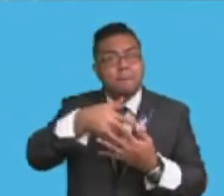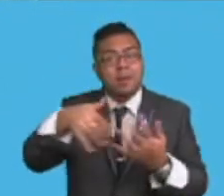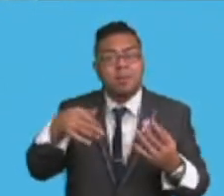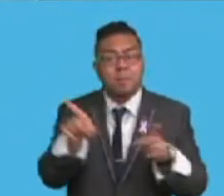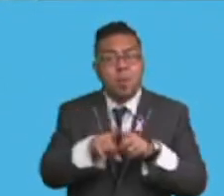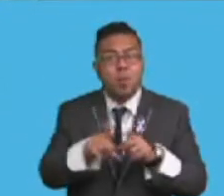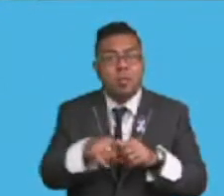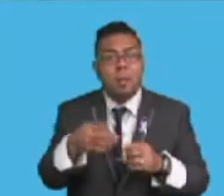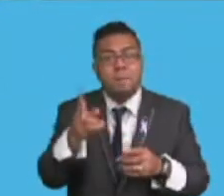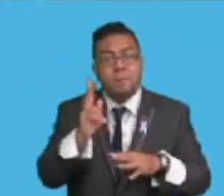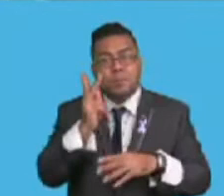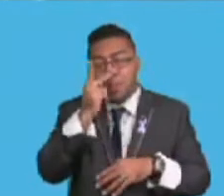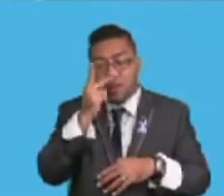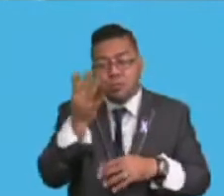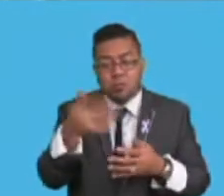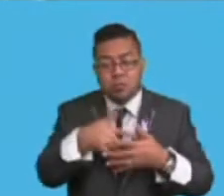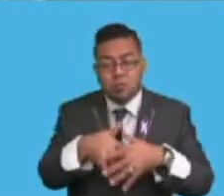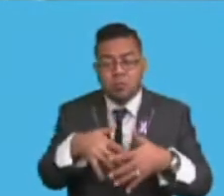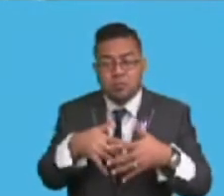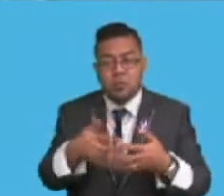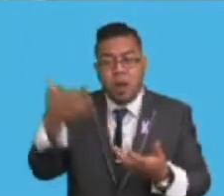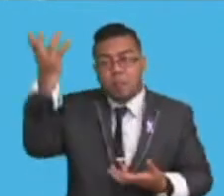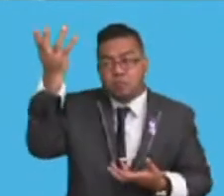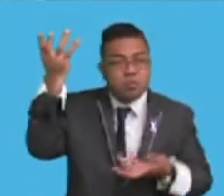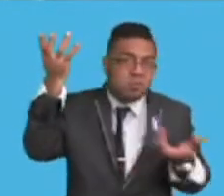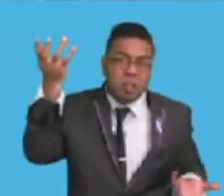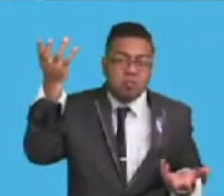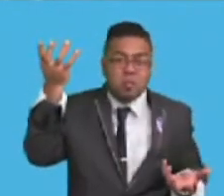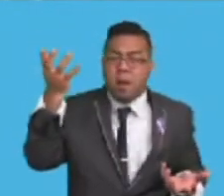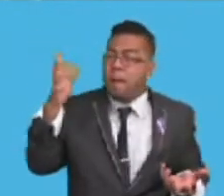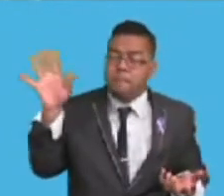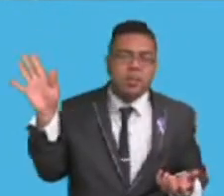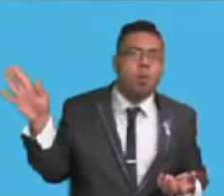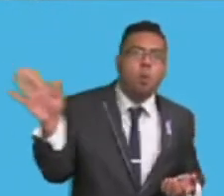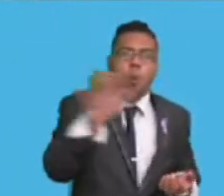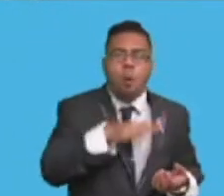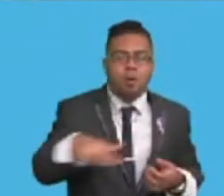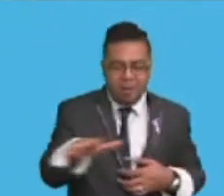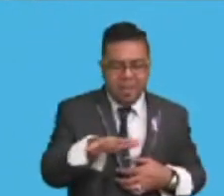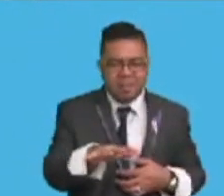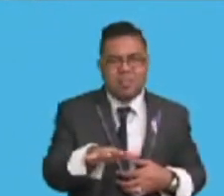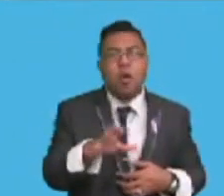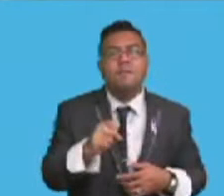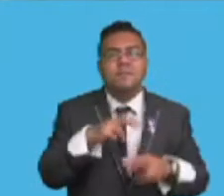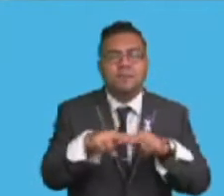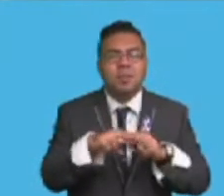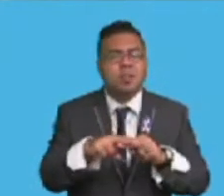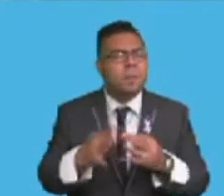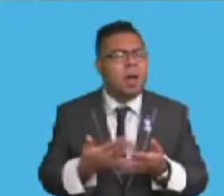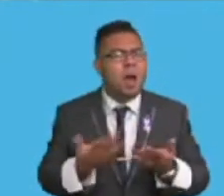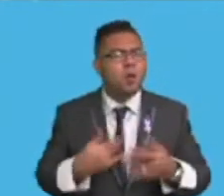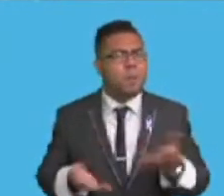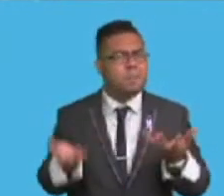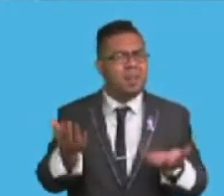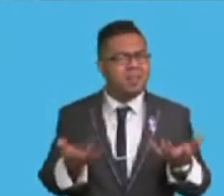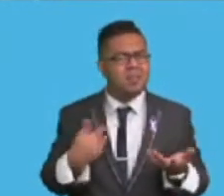upstream and downstream, not only in Nany, but in all the areas of Fiji about how do we balance between the